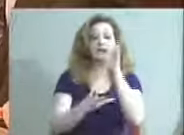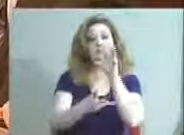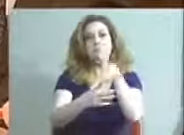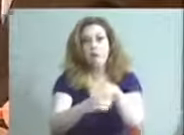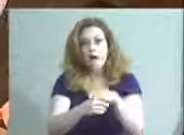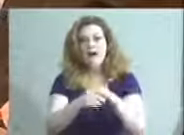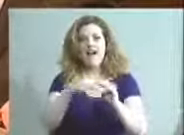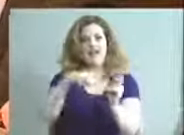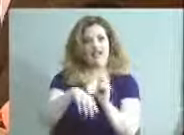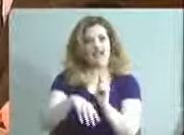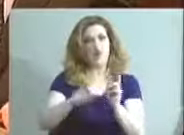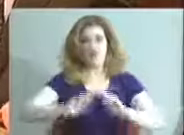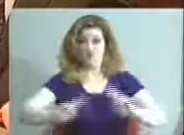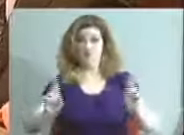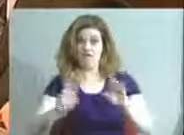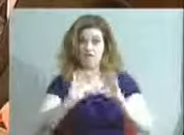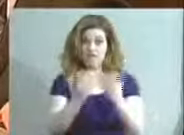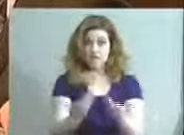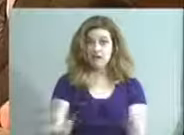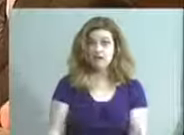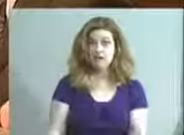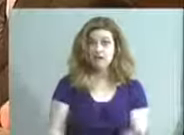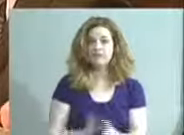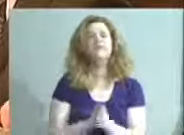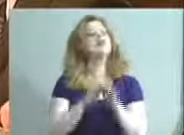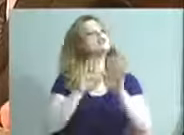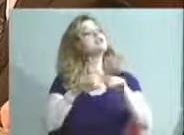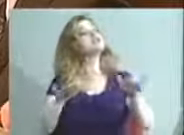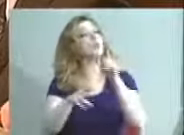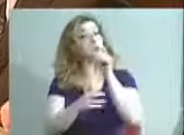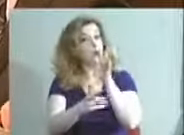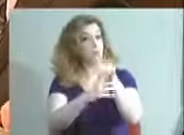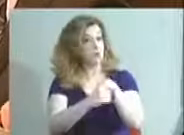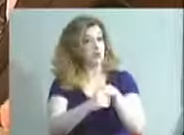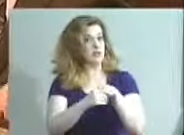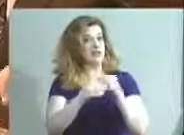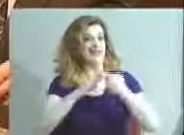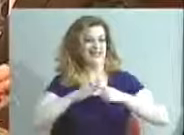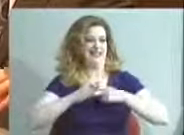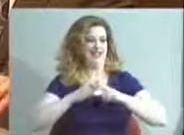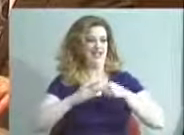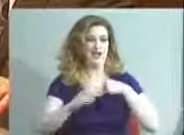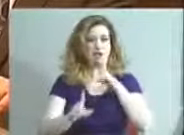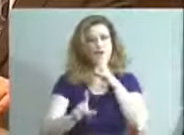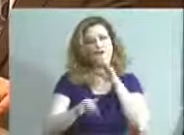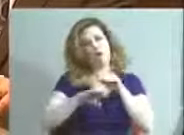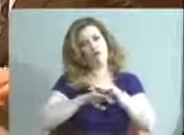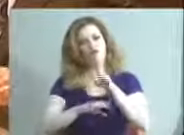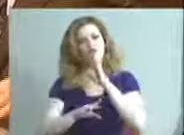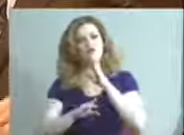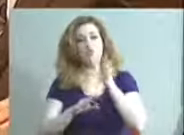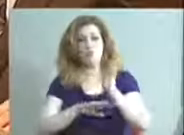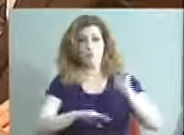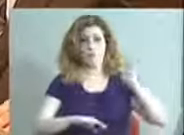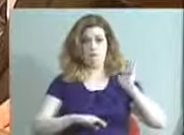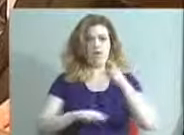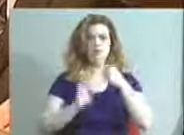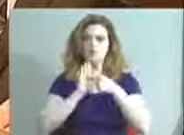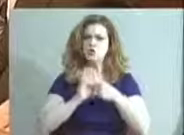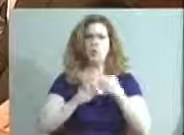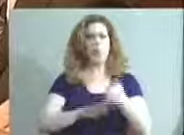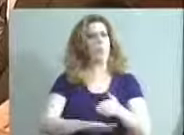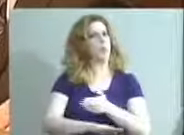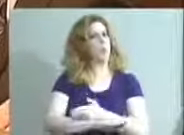readiness classes. Children participating in the initiative that I referred to earlier showed remarkable improvement,